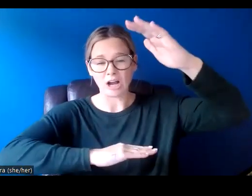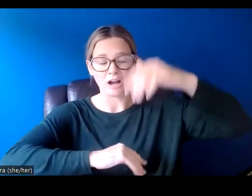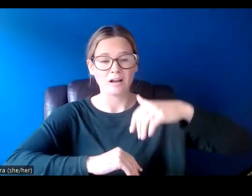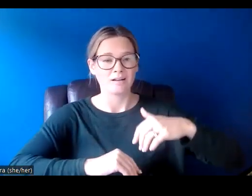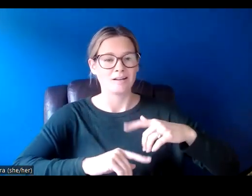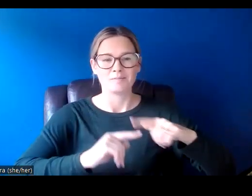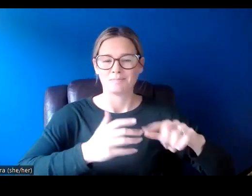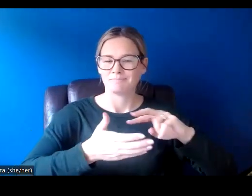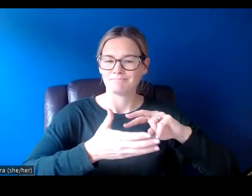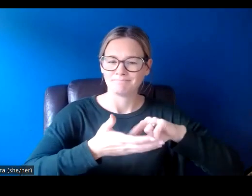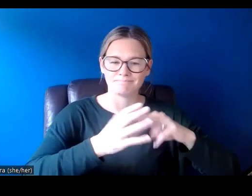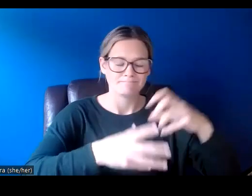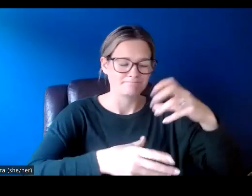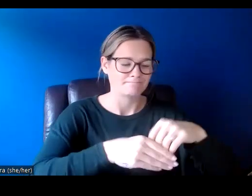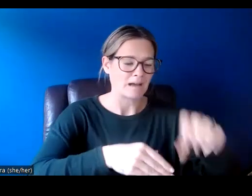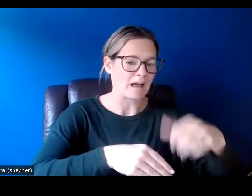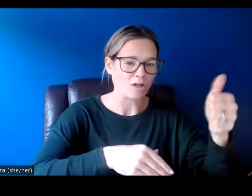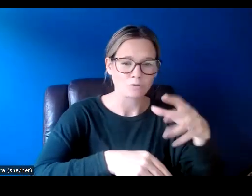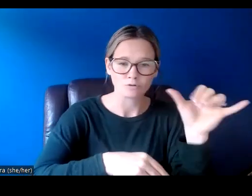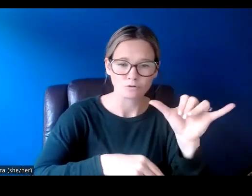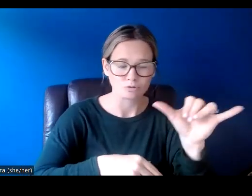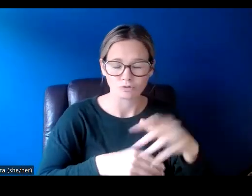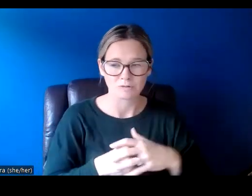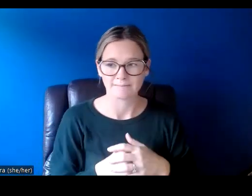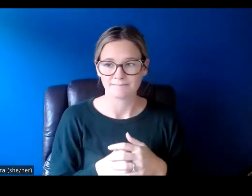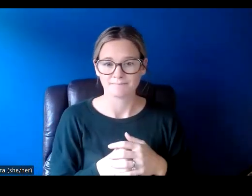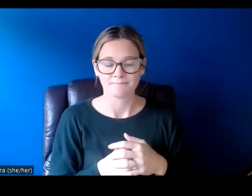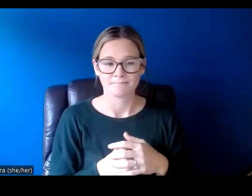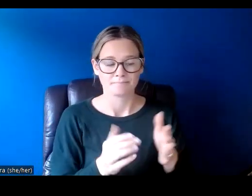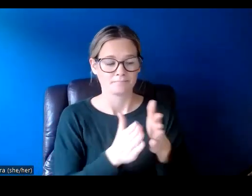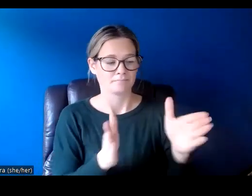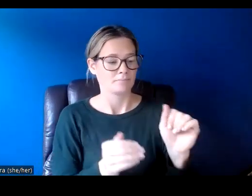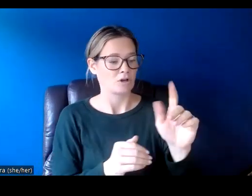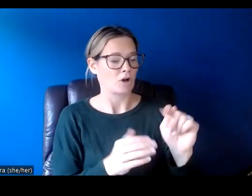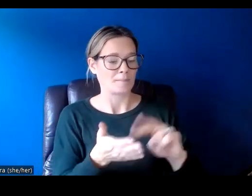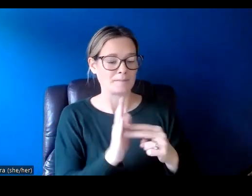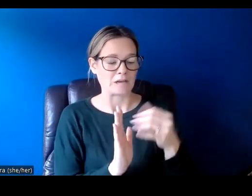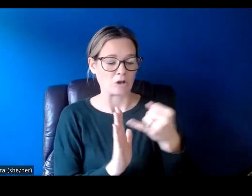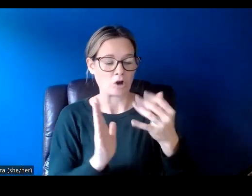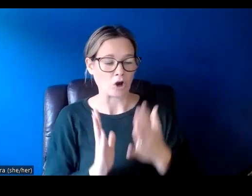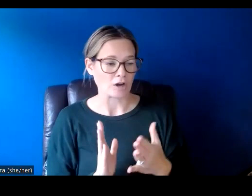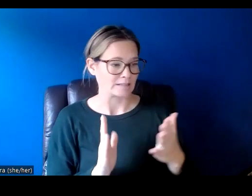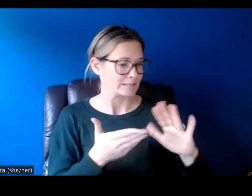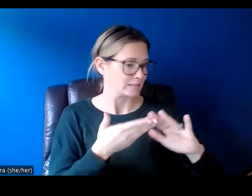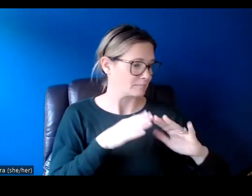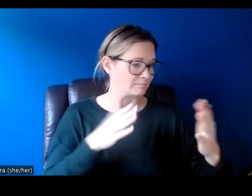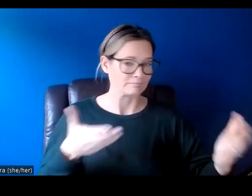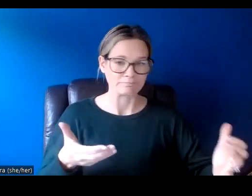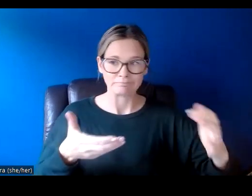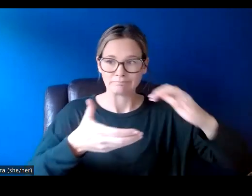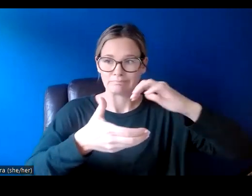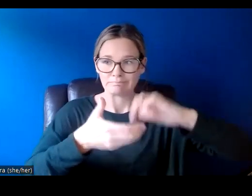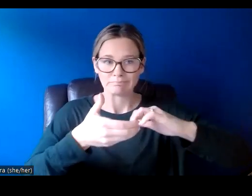includes so much more. At its core, public art is simply an artist and a community working together to realize